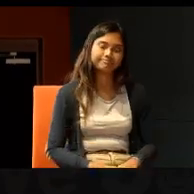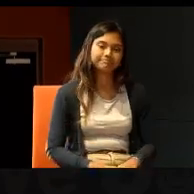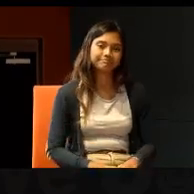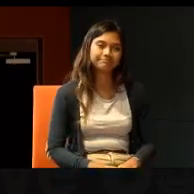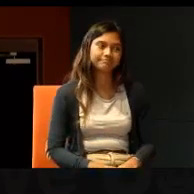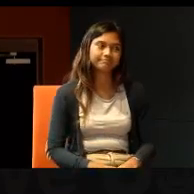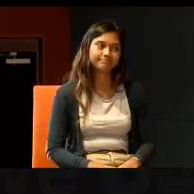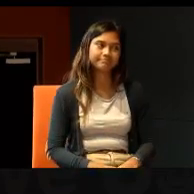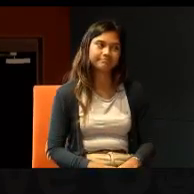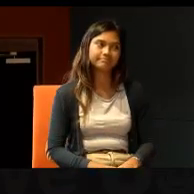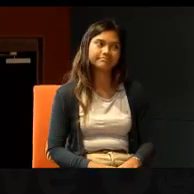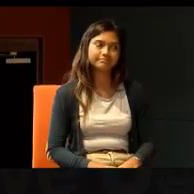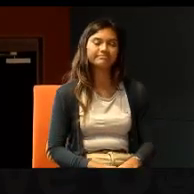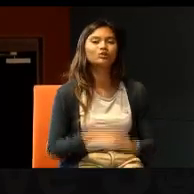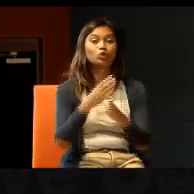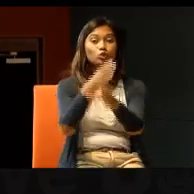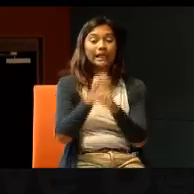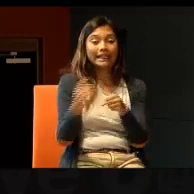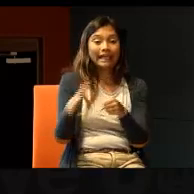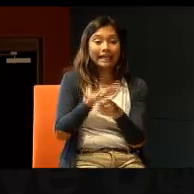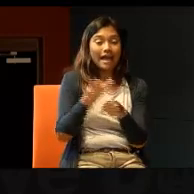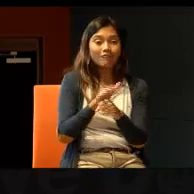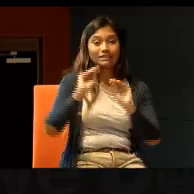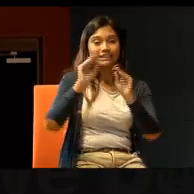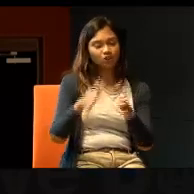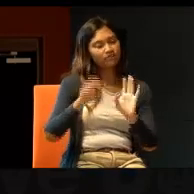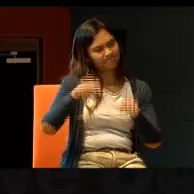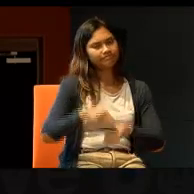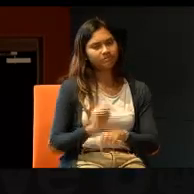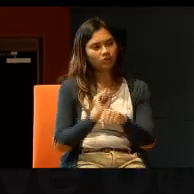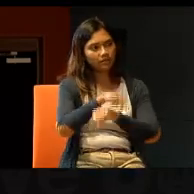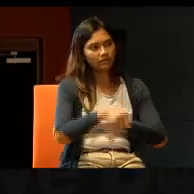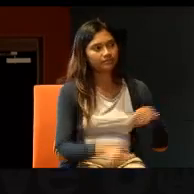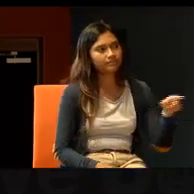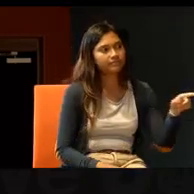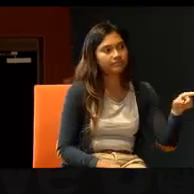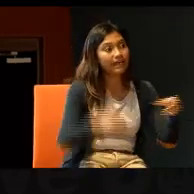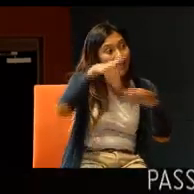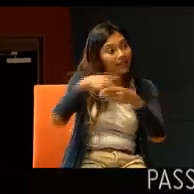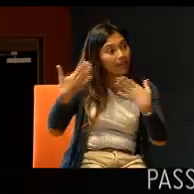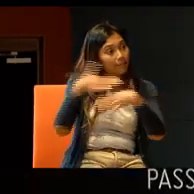in terms of getting enough teachers. In the mainstream schools?